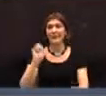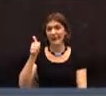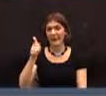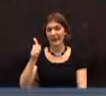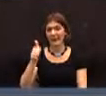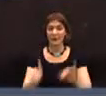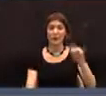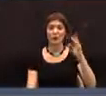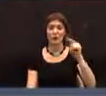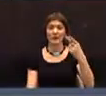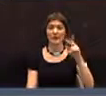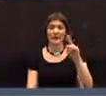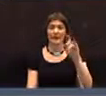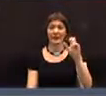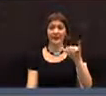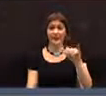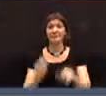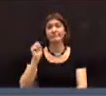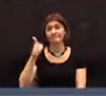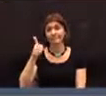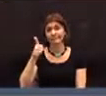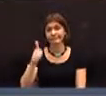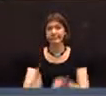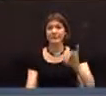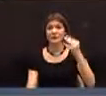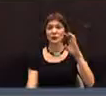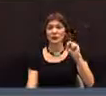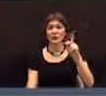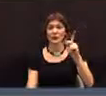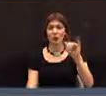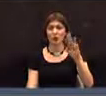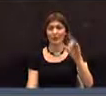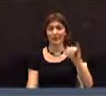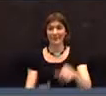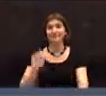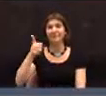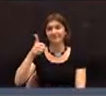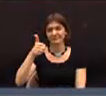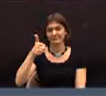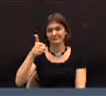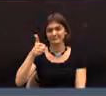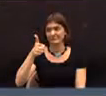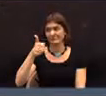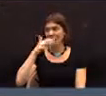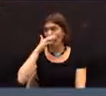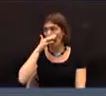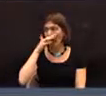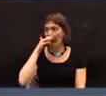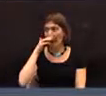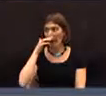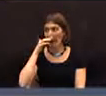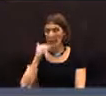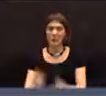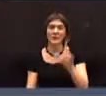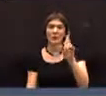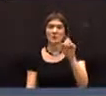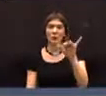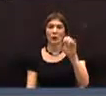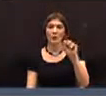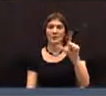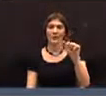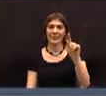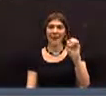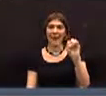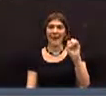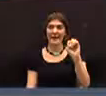Judith Kinley. Yay. James Kirby. Yay. Louise Knudson's not here. Doris Lake.